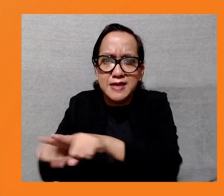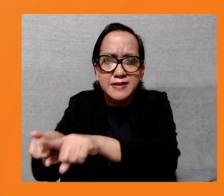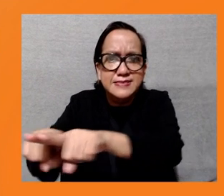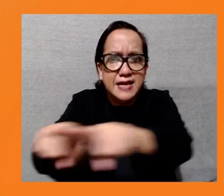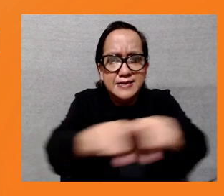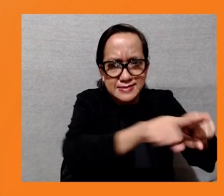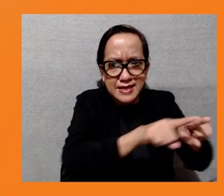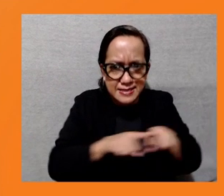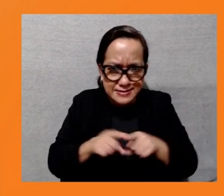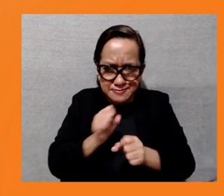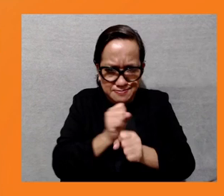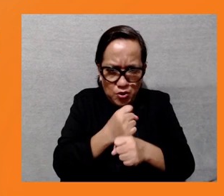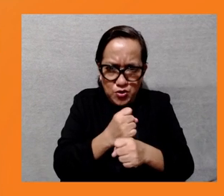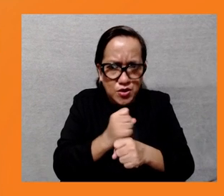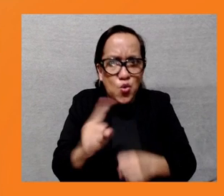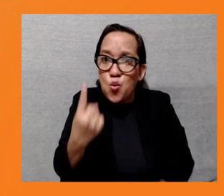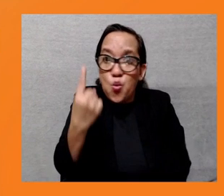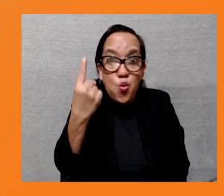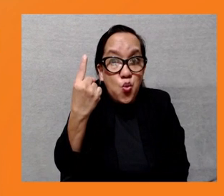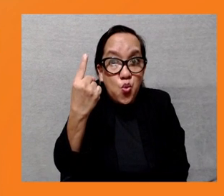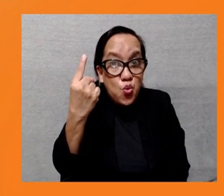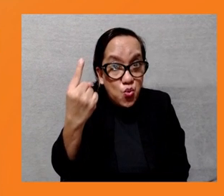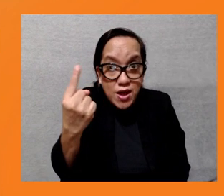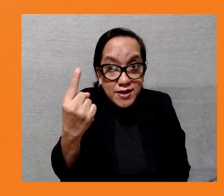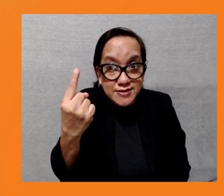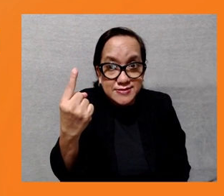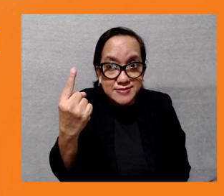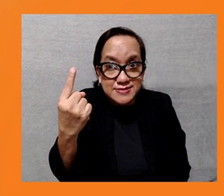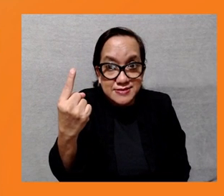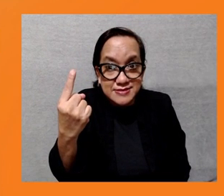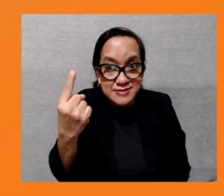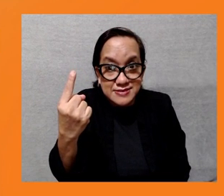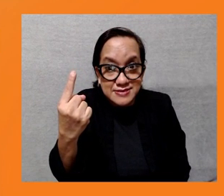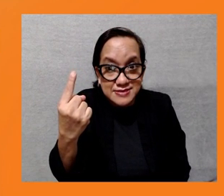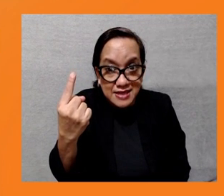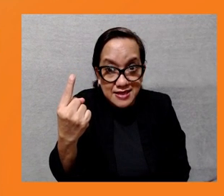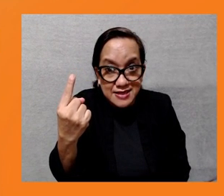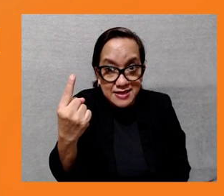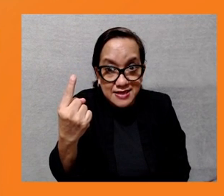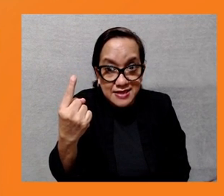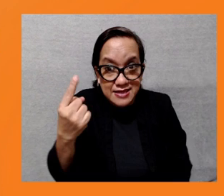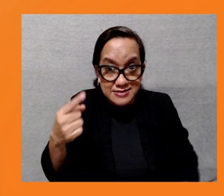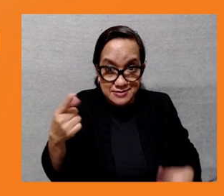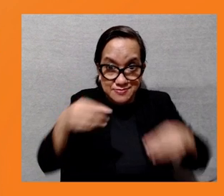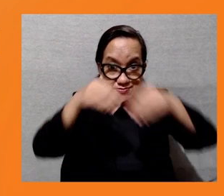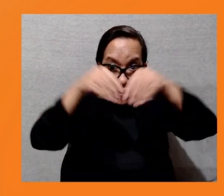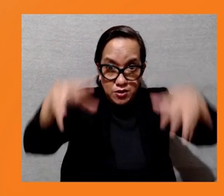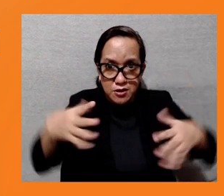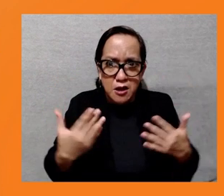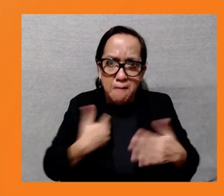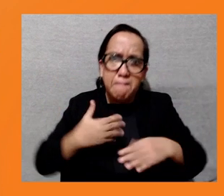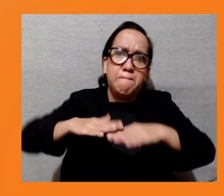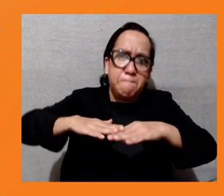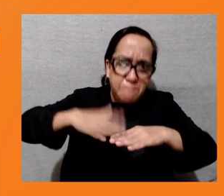having that framework in place, setting that there's no tolerance for reprisals or retaliation.